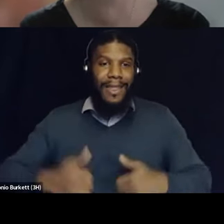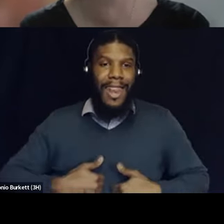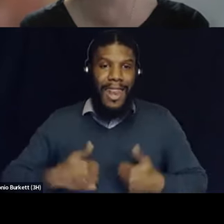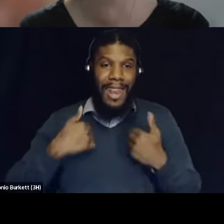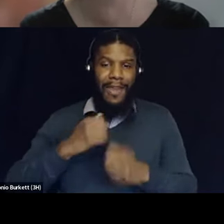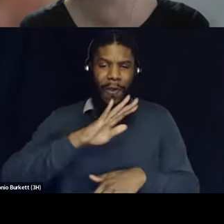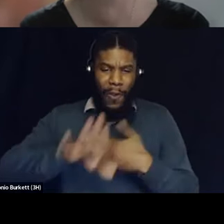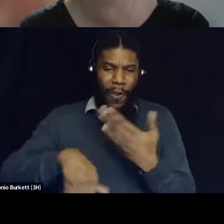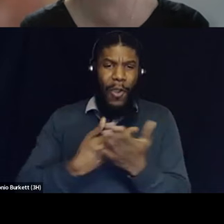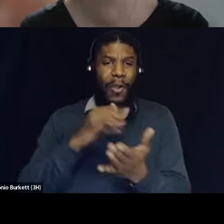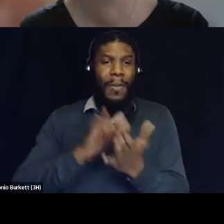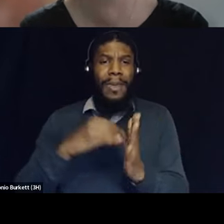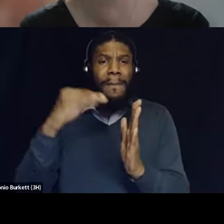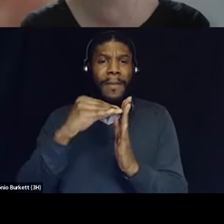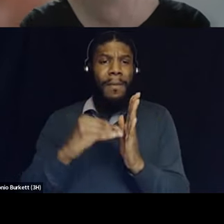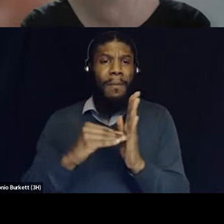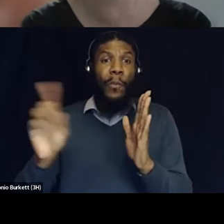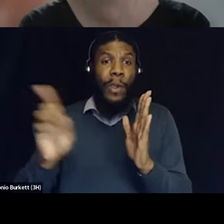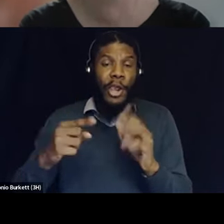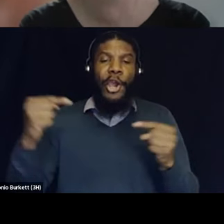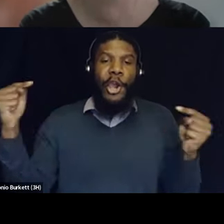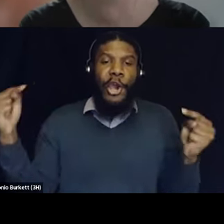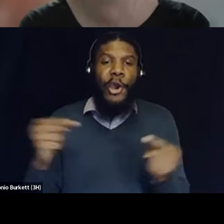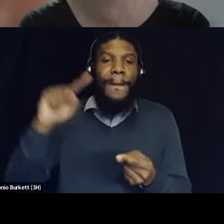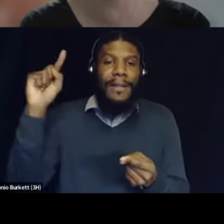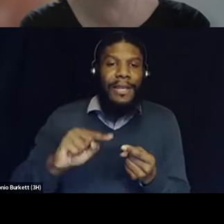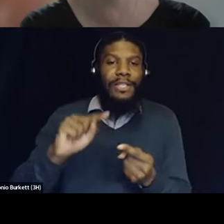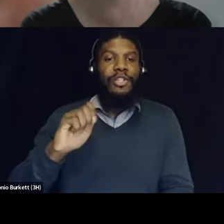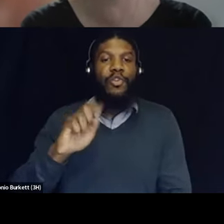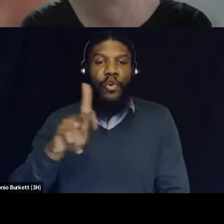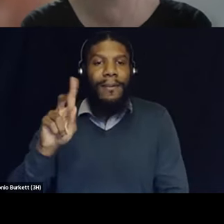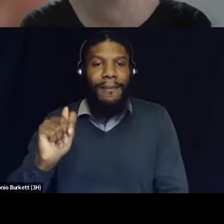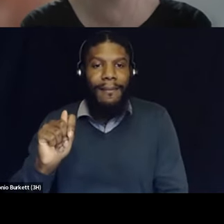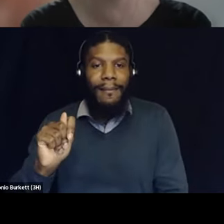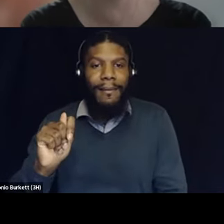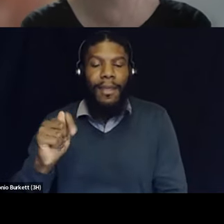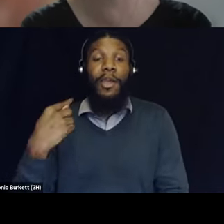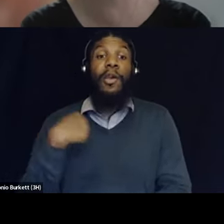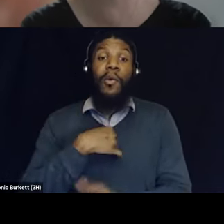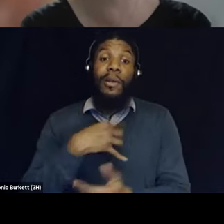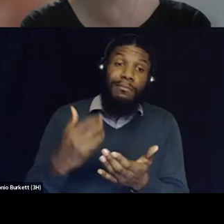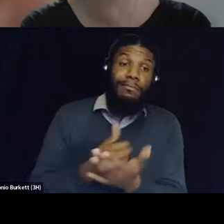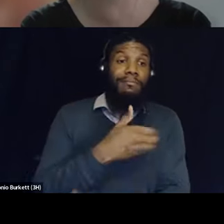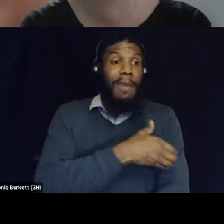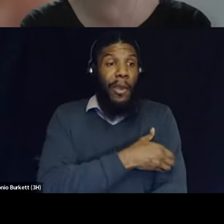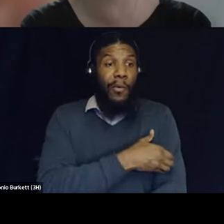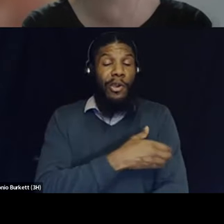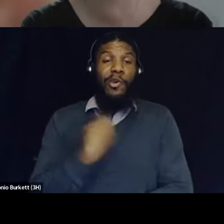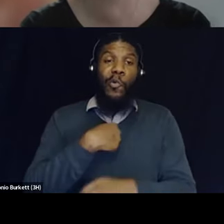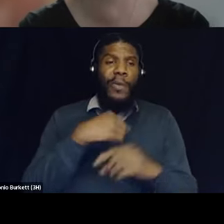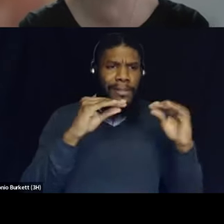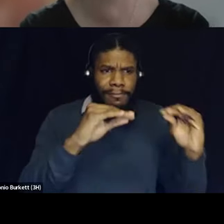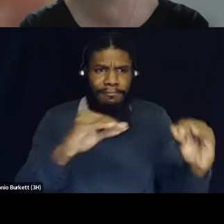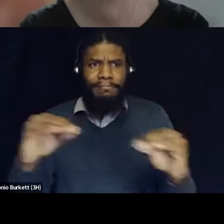that is in the harm reduction toolkit and so when we're wielding our power when we're doing that education really adding some